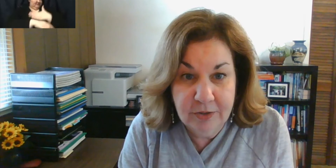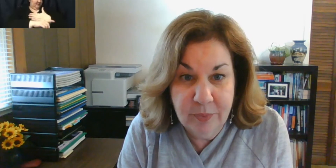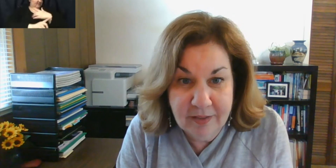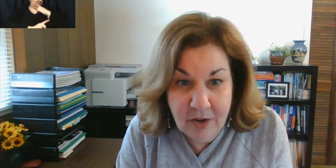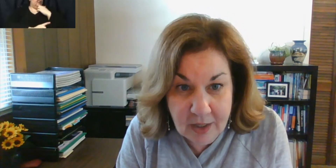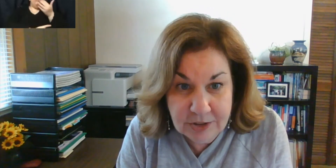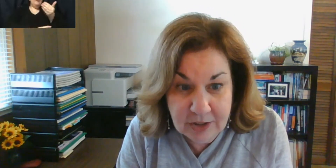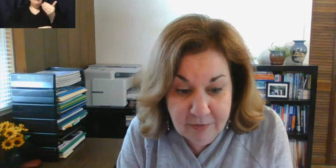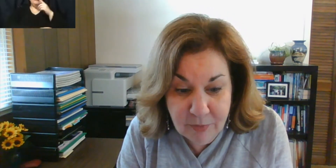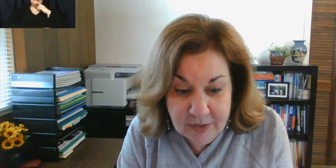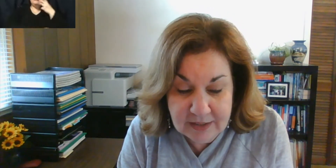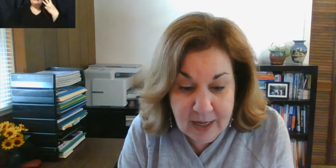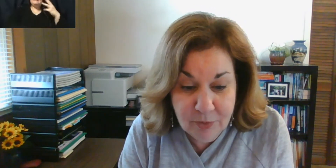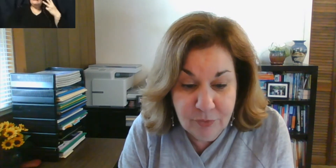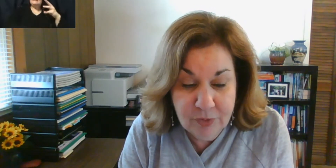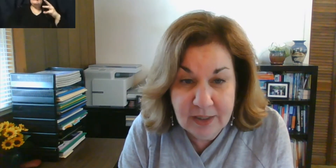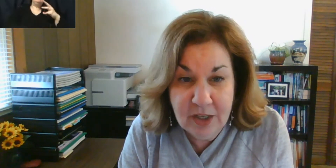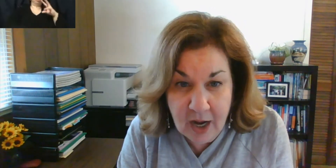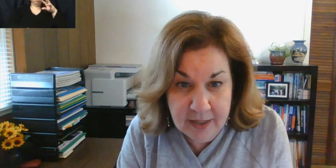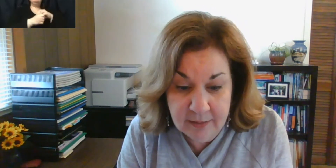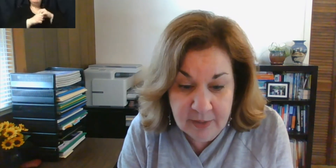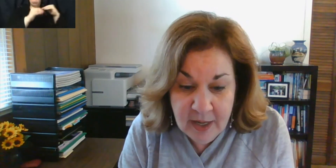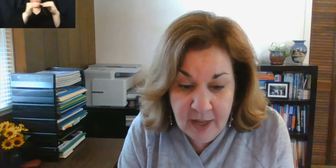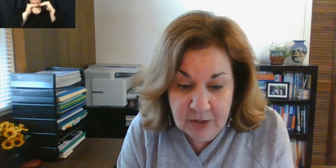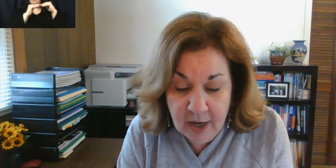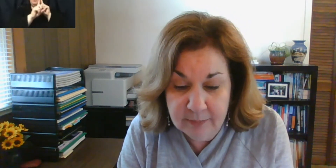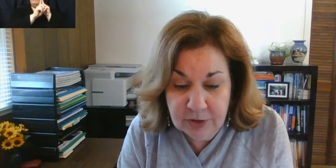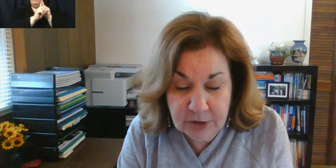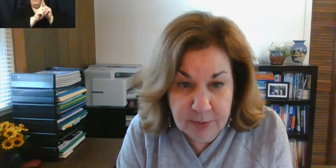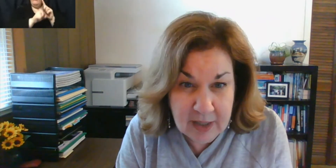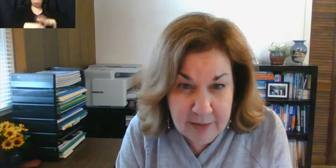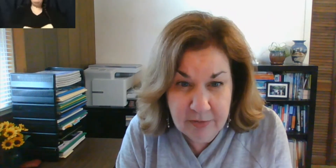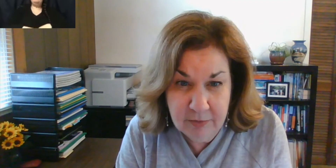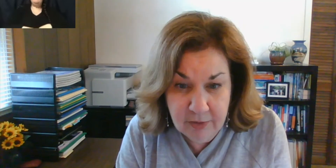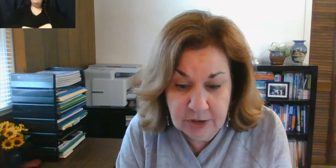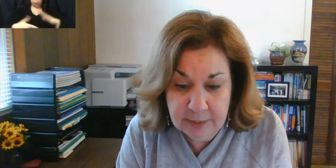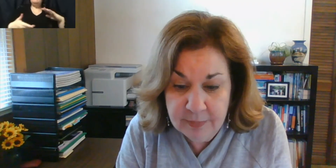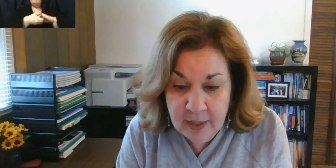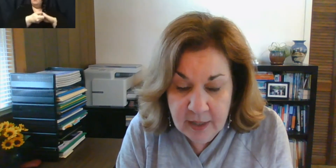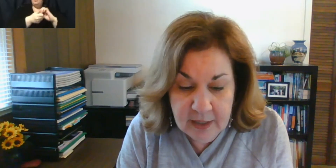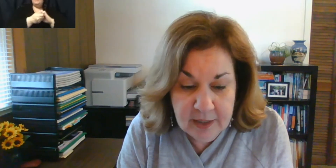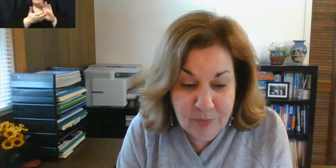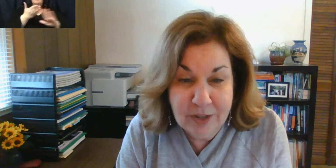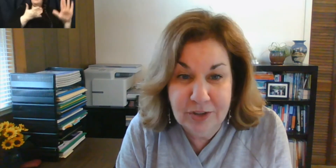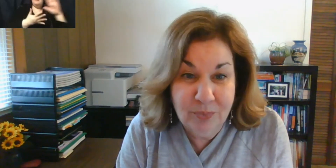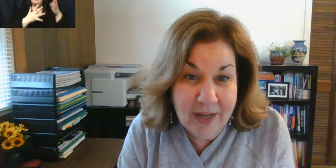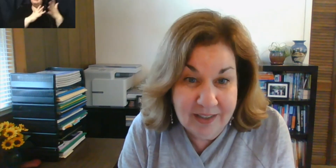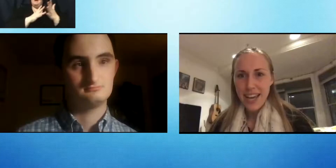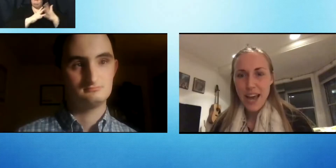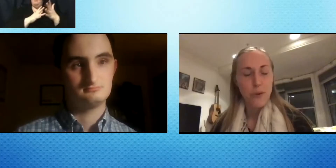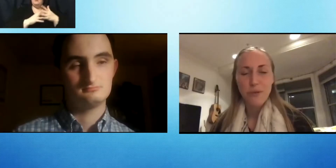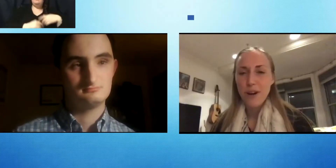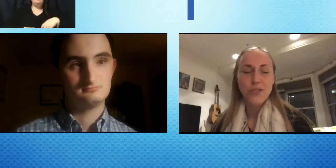partnered with a college sophomore at the time who really got him and taught him so much about life and friendship. He even went to her